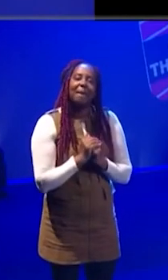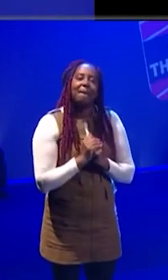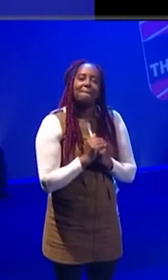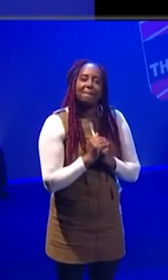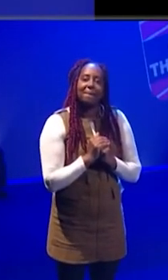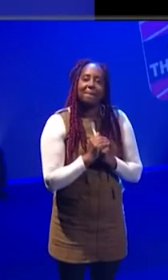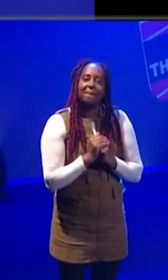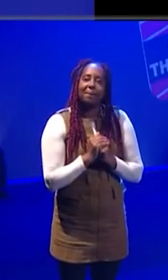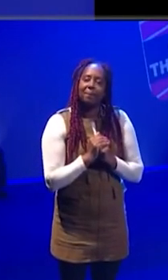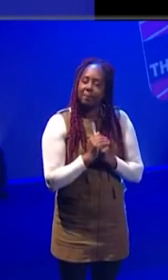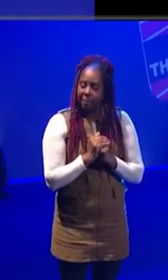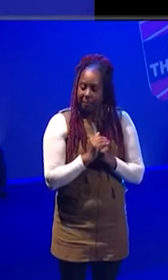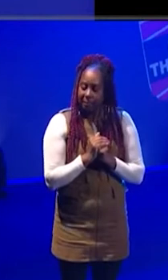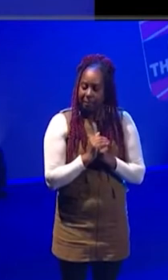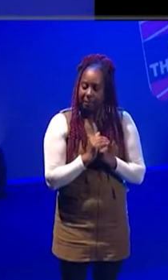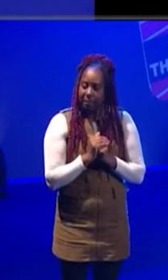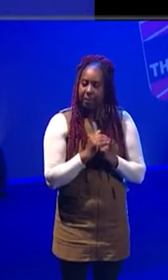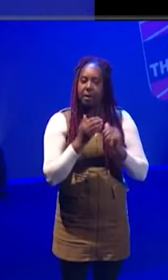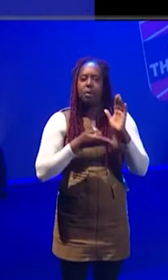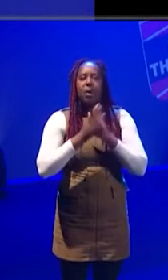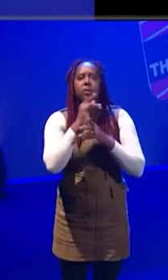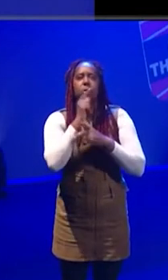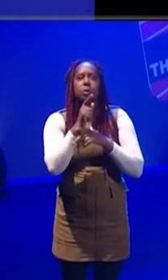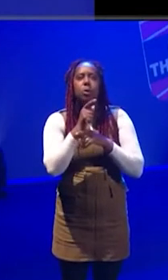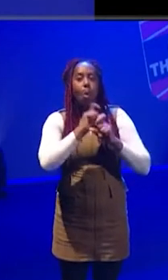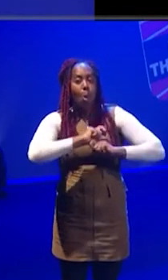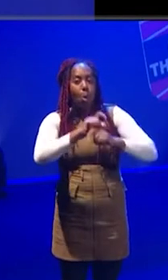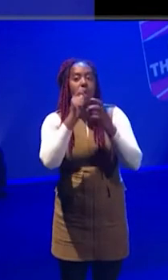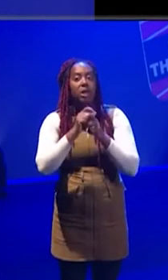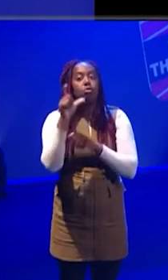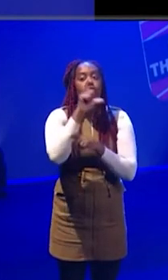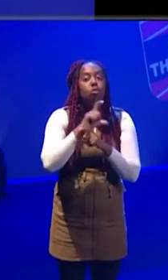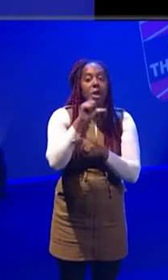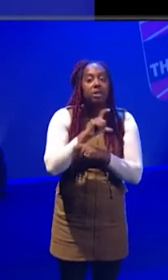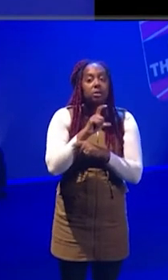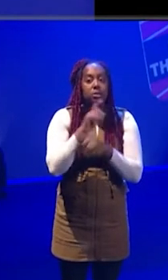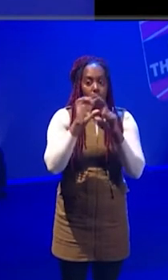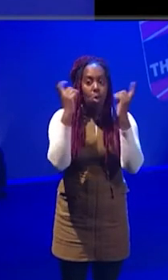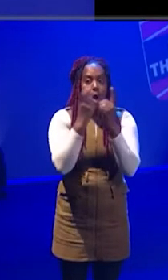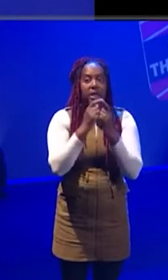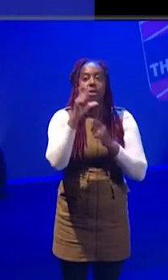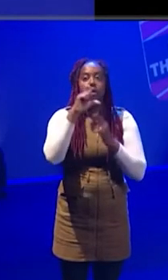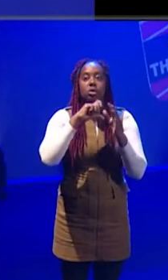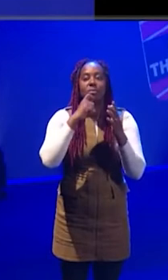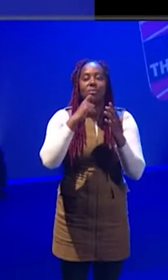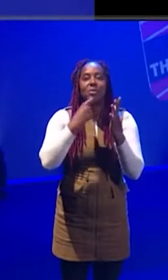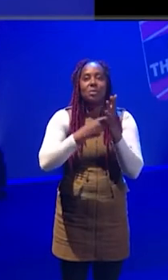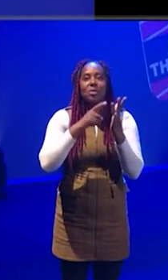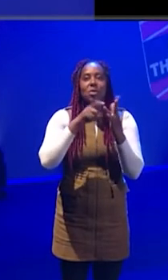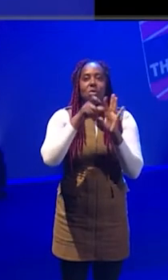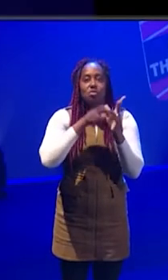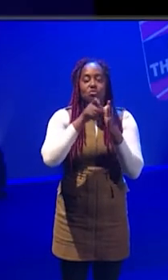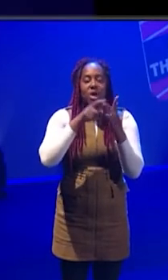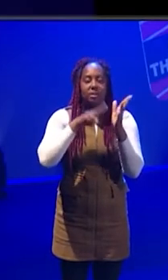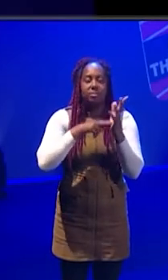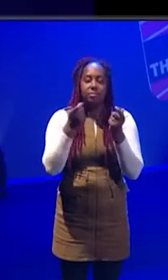Because I went to do a course at Croydon College, which was called Theatre Design, although I really went there to do technical aspects of theatre.